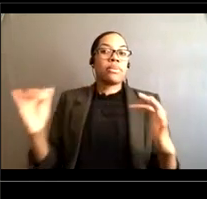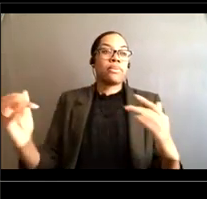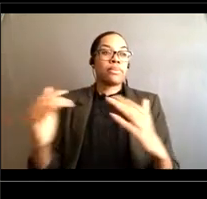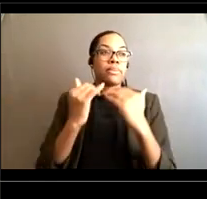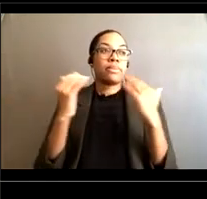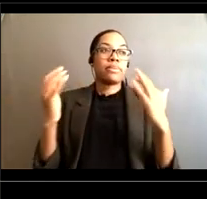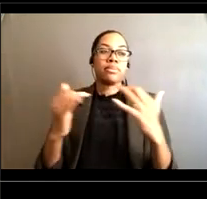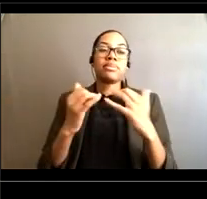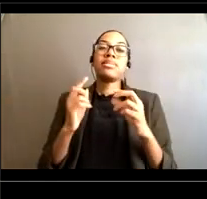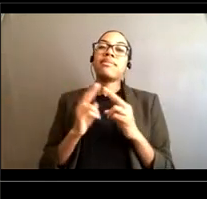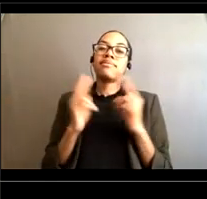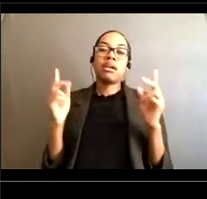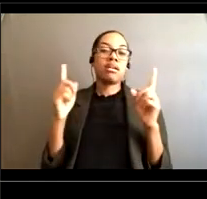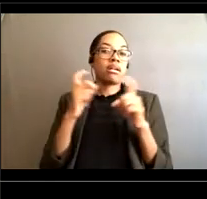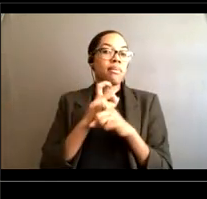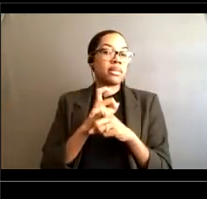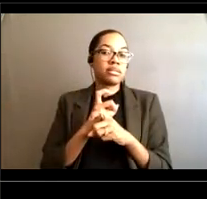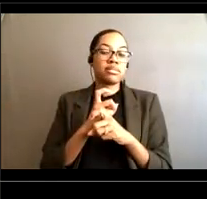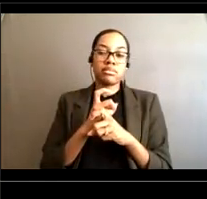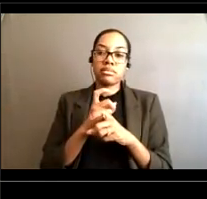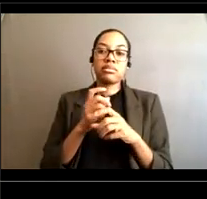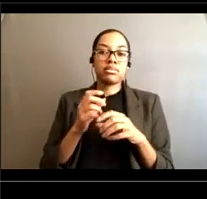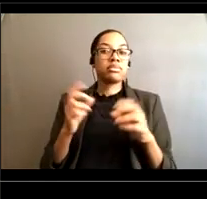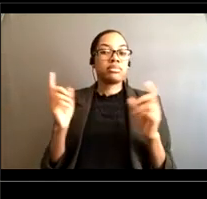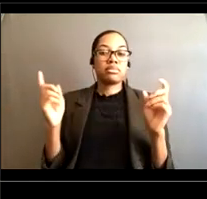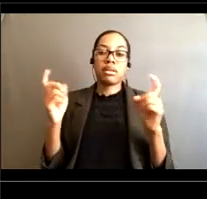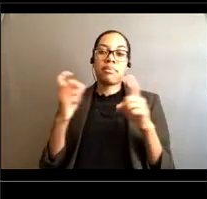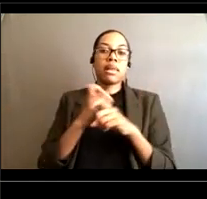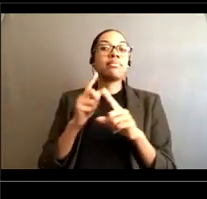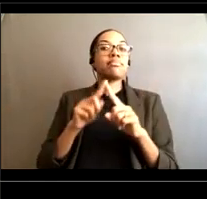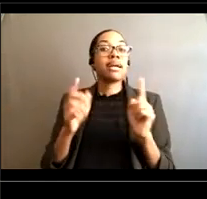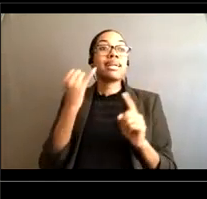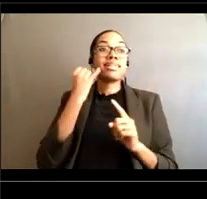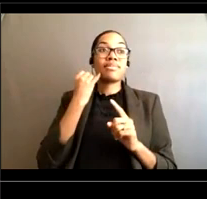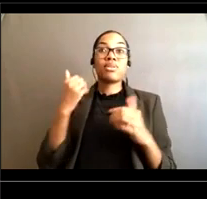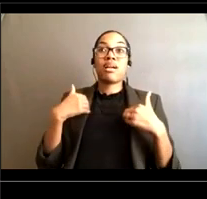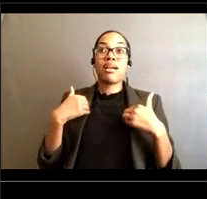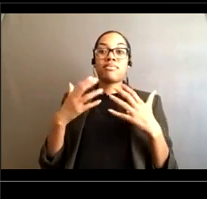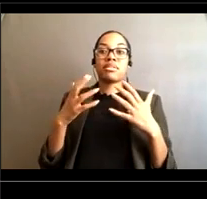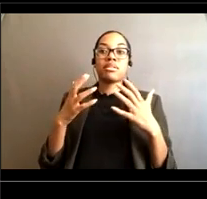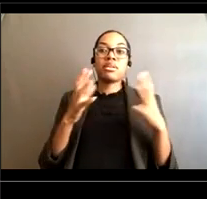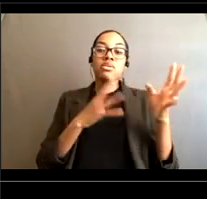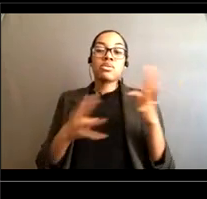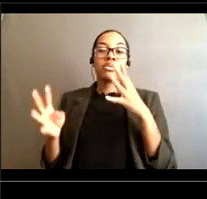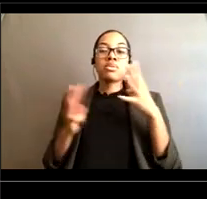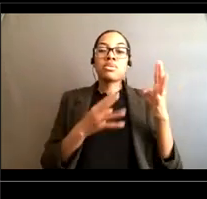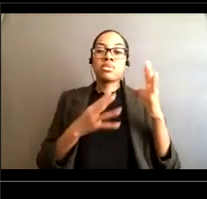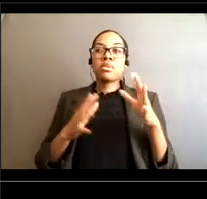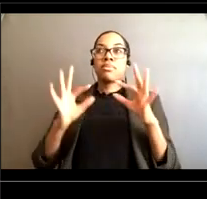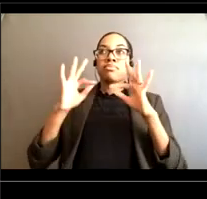but a good rule of thumb is where you have a bigger wave climate You're more than likely going to have stronger rip currents more frequently